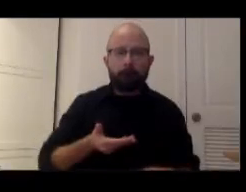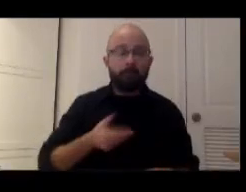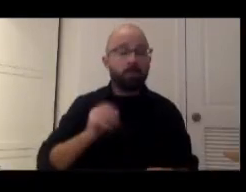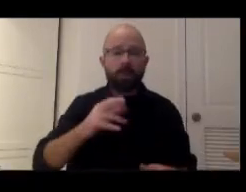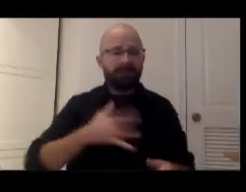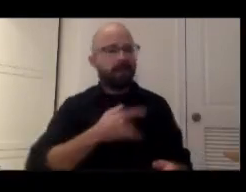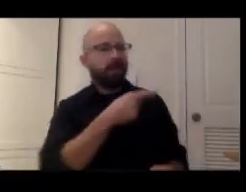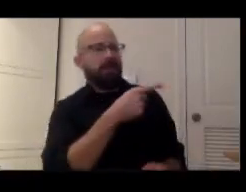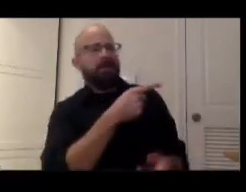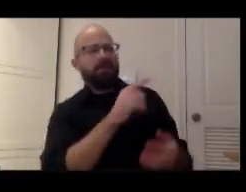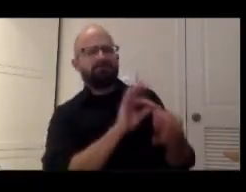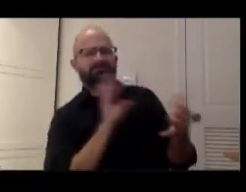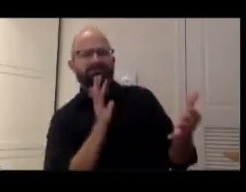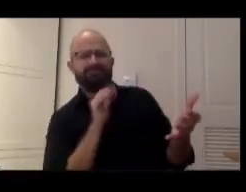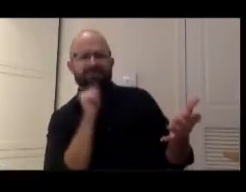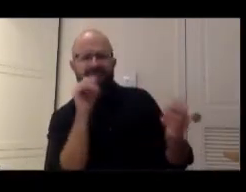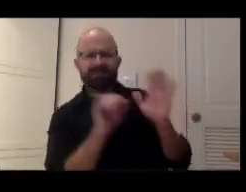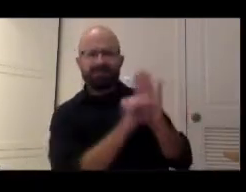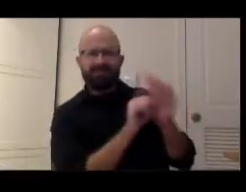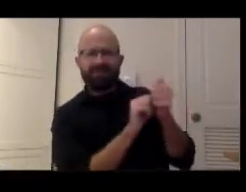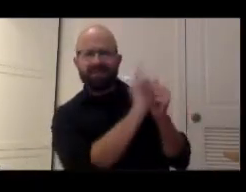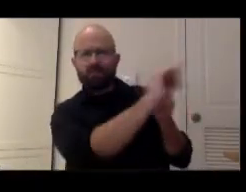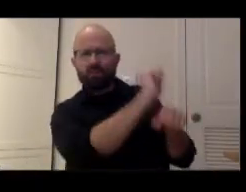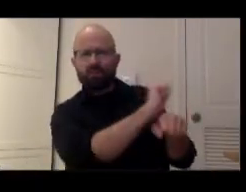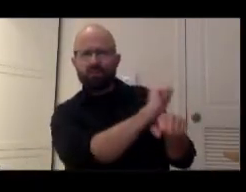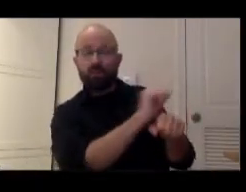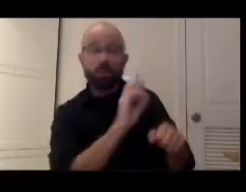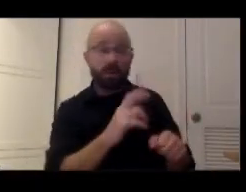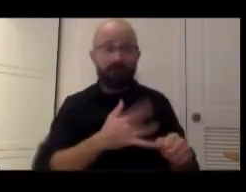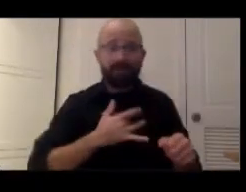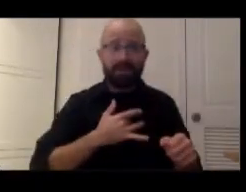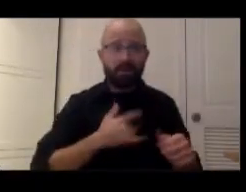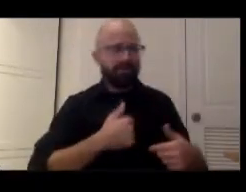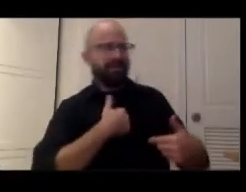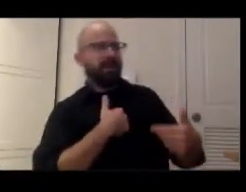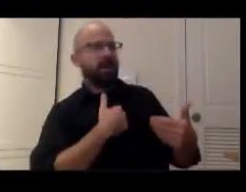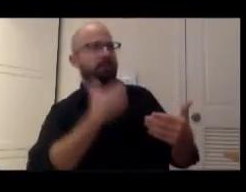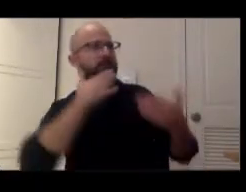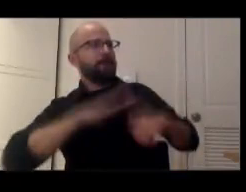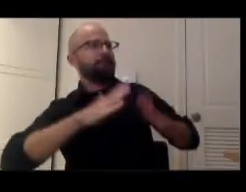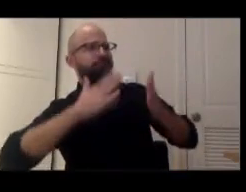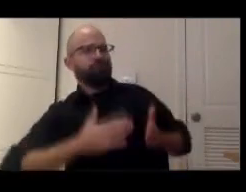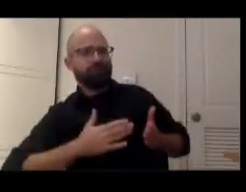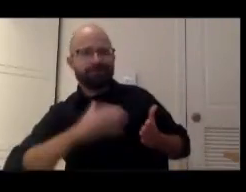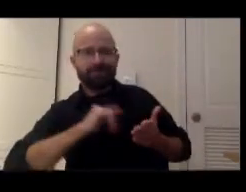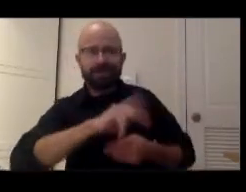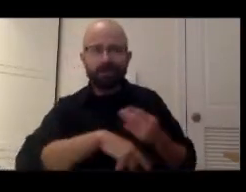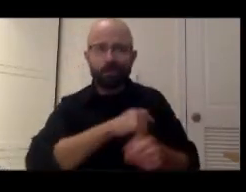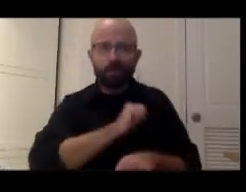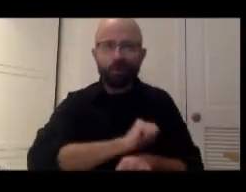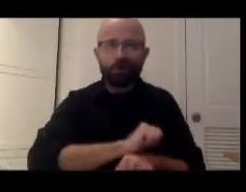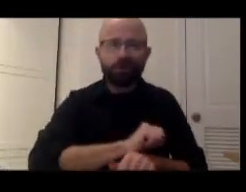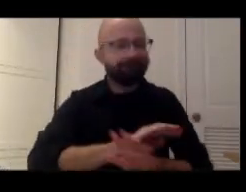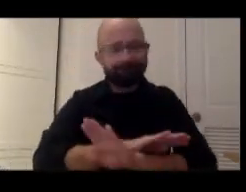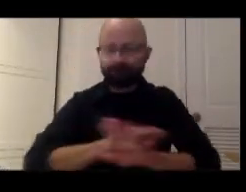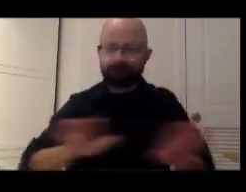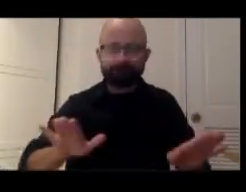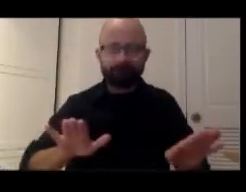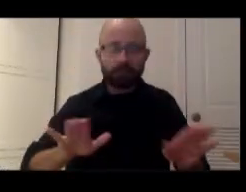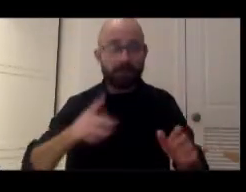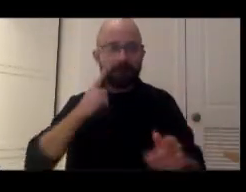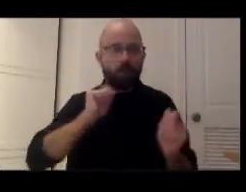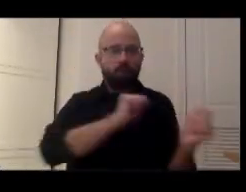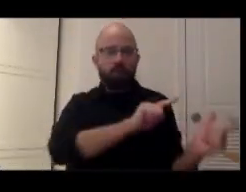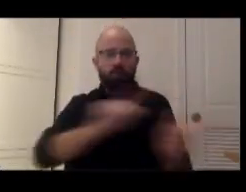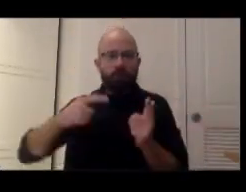where they may feel that they're the bad guy in this, in this kind of work. This is for all of us collectively. I think